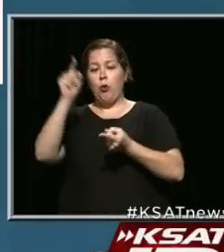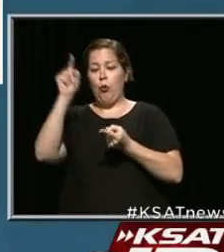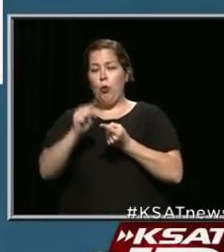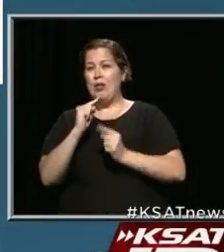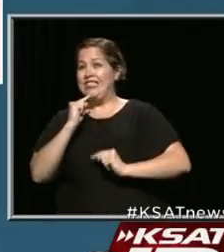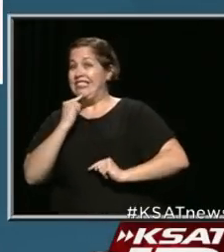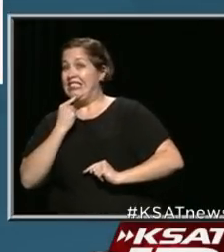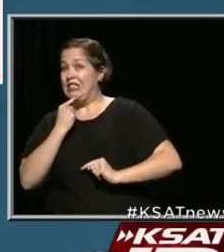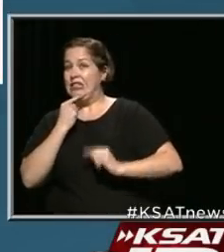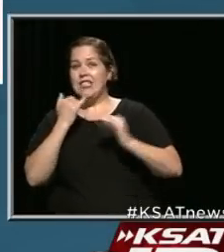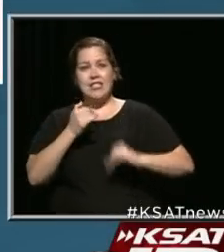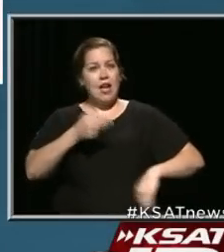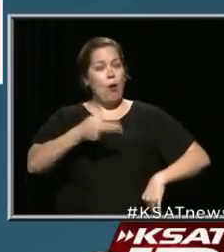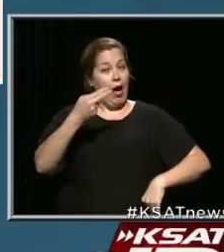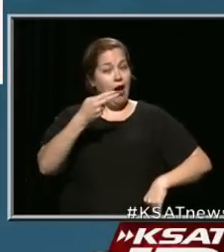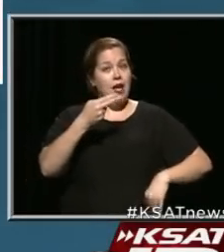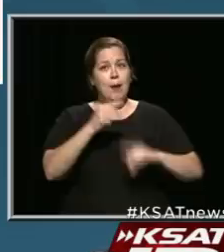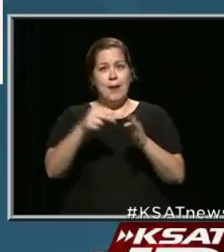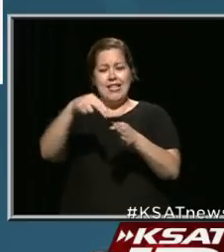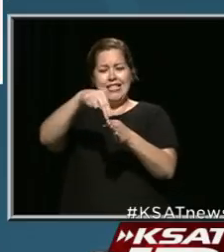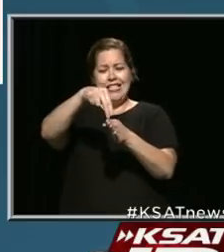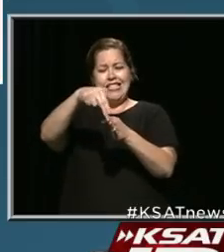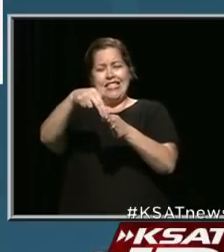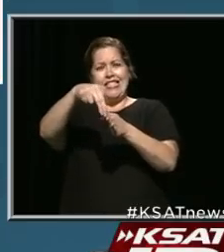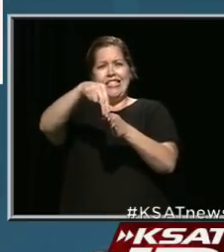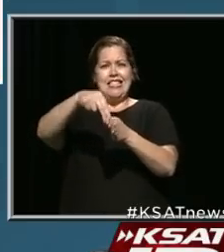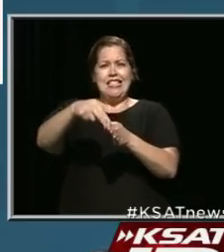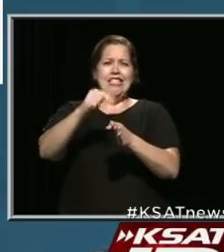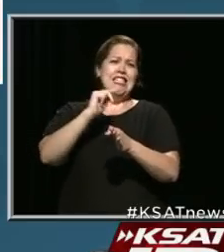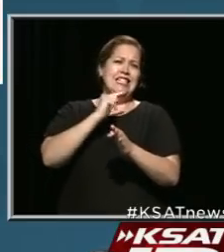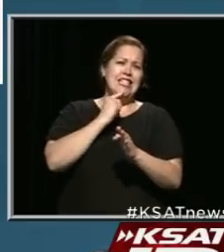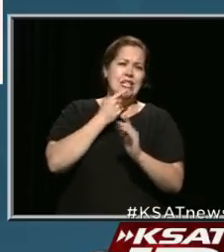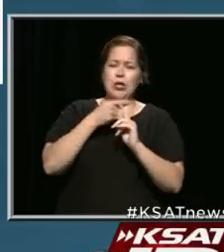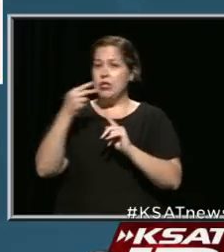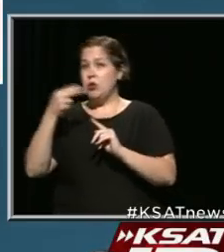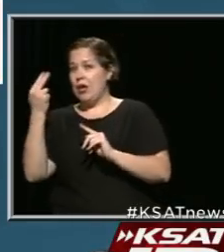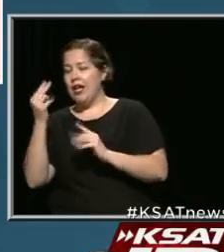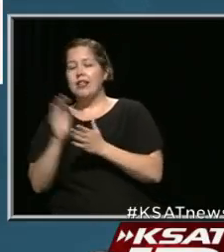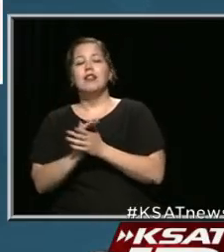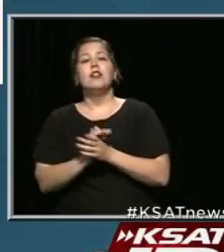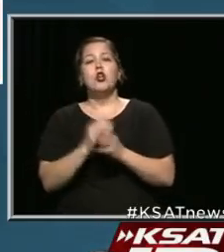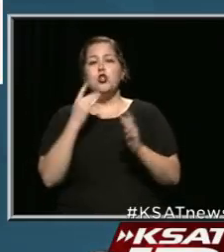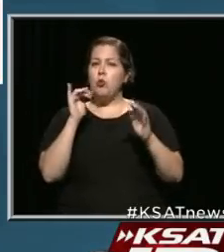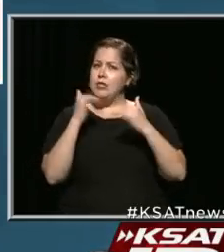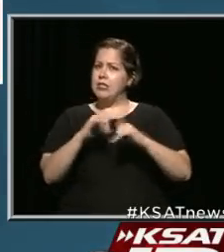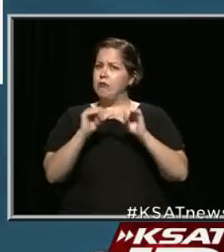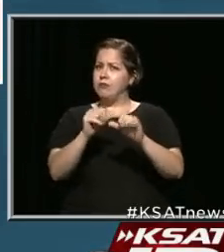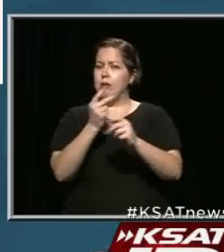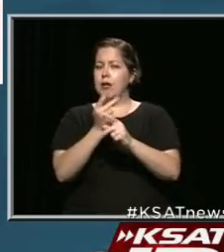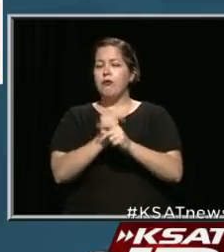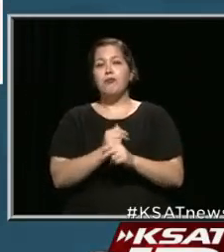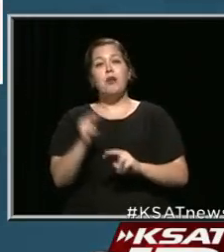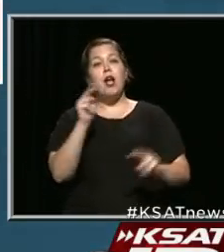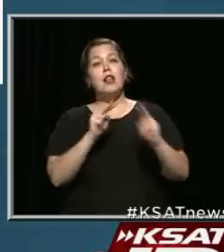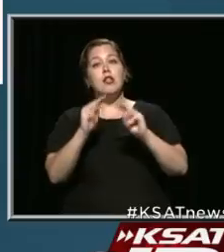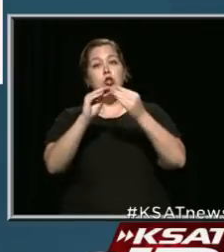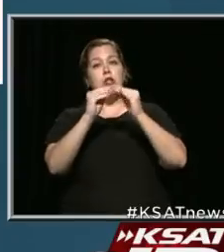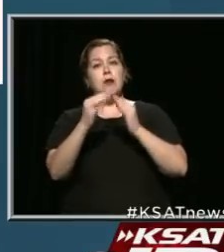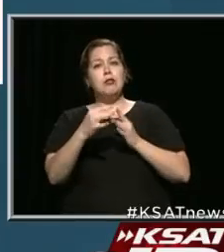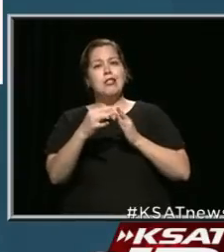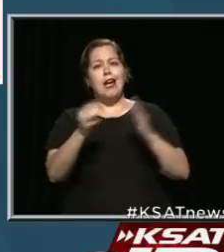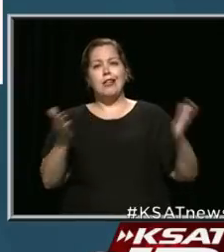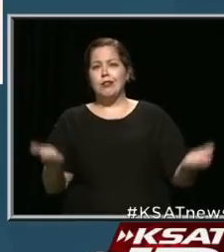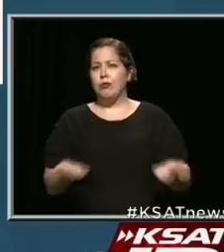severe to high. But it's right on the edge of severe, so again, we're maintaining all these precautions. Let's look at the indicators guiding our